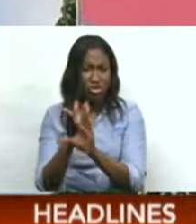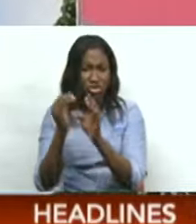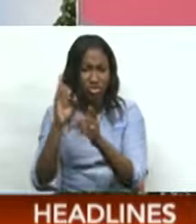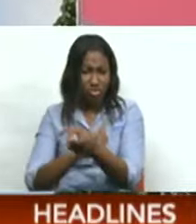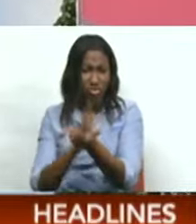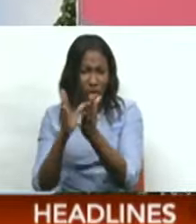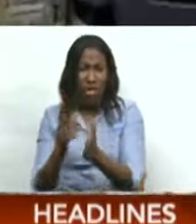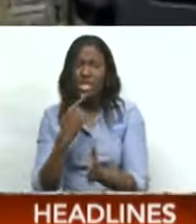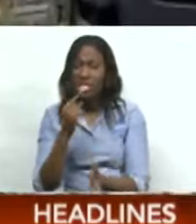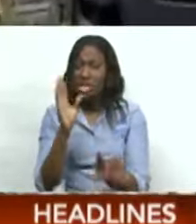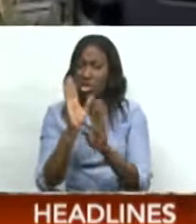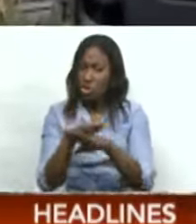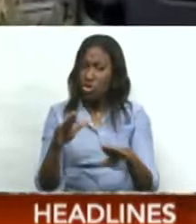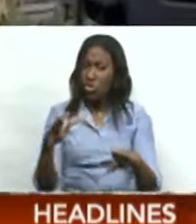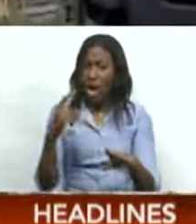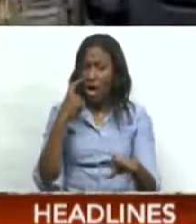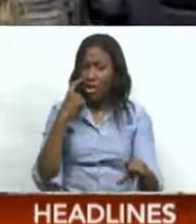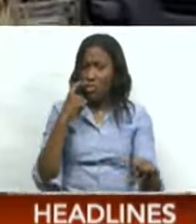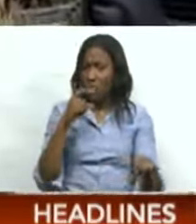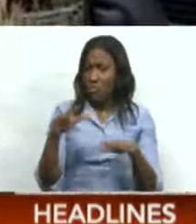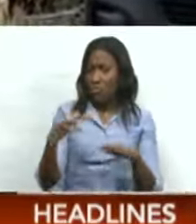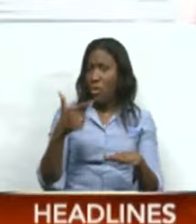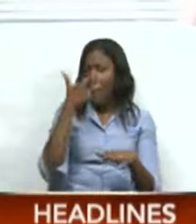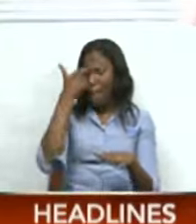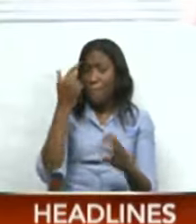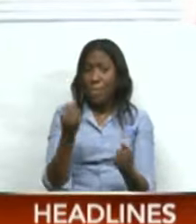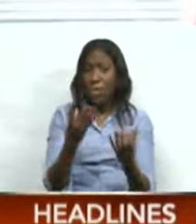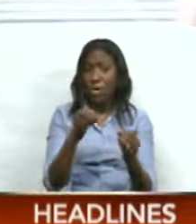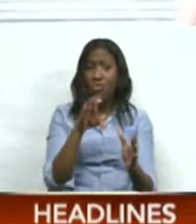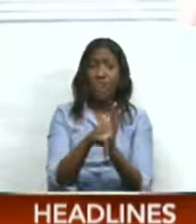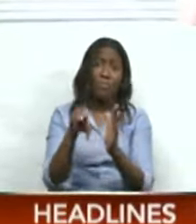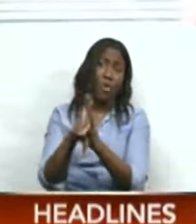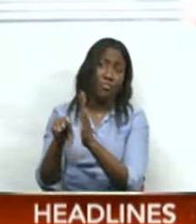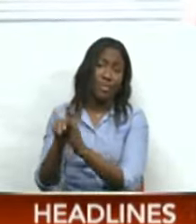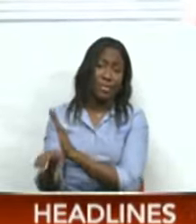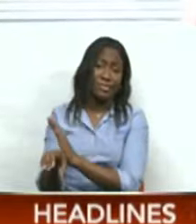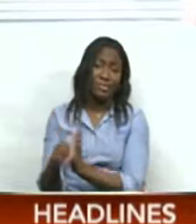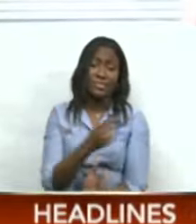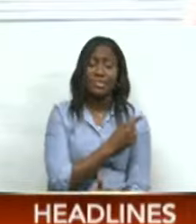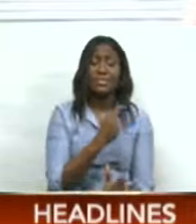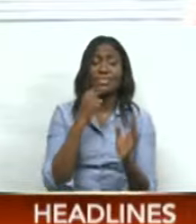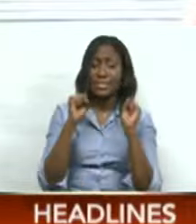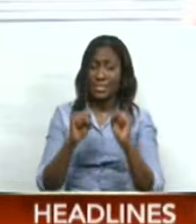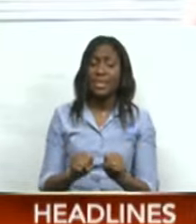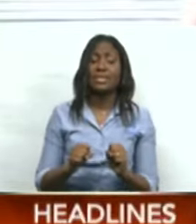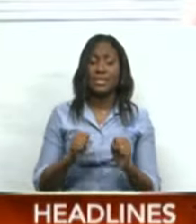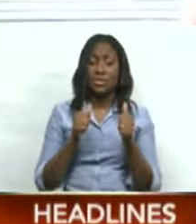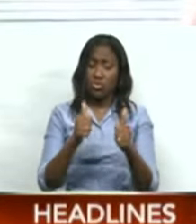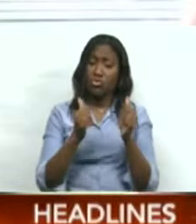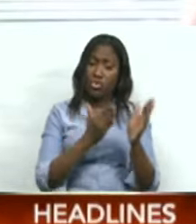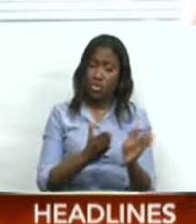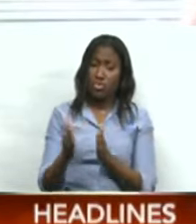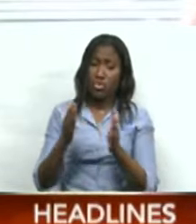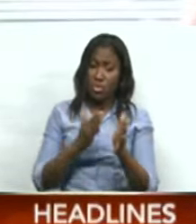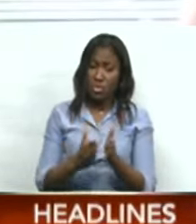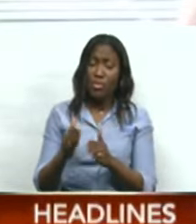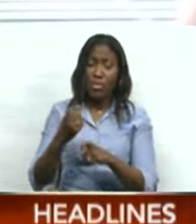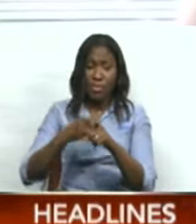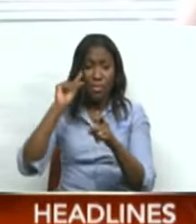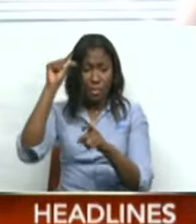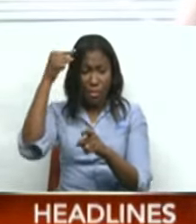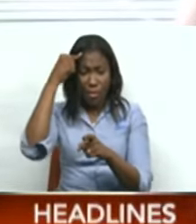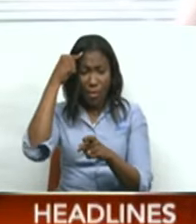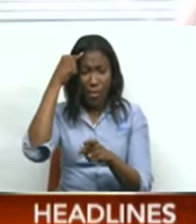show that children are traumatized by the high crime. Definitely, I do believe that this is a good initiative that is being set up.